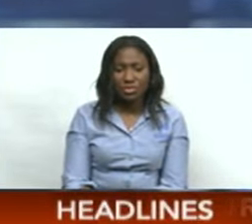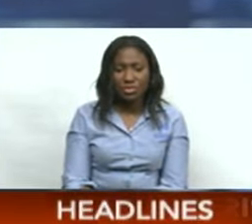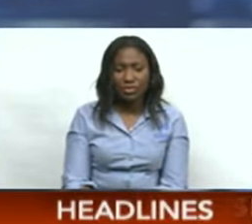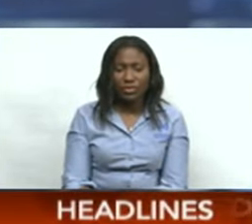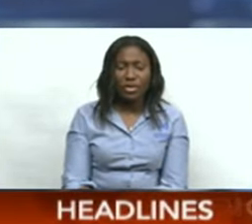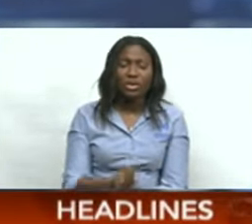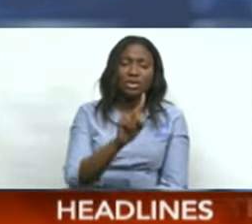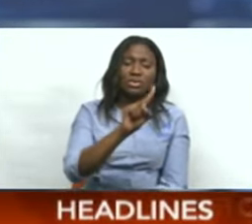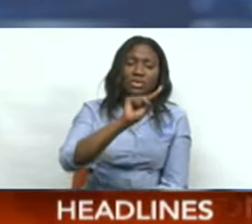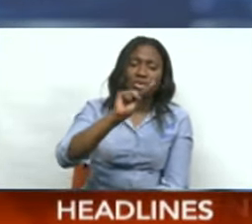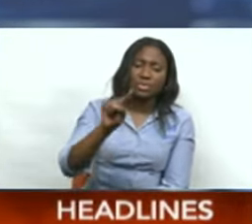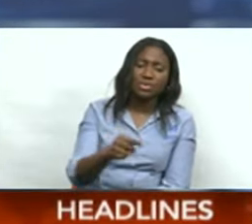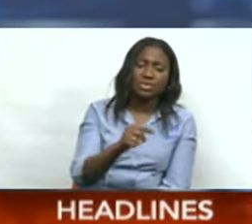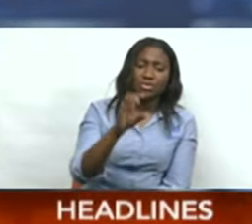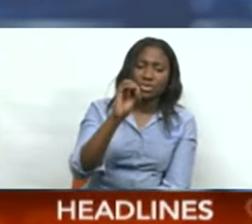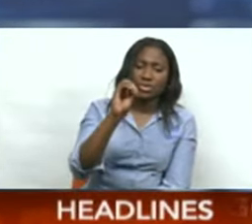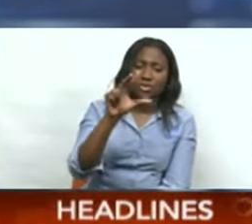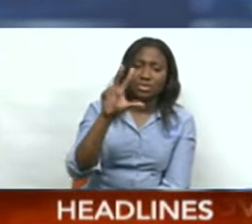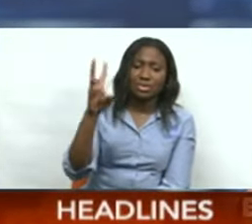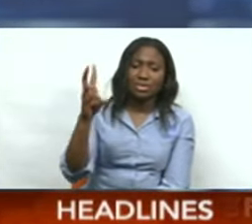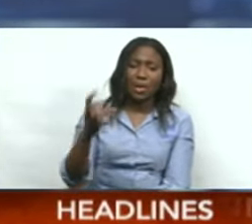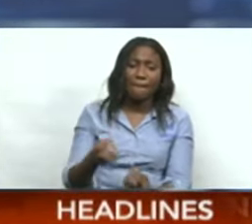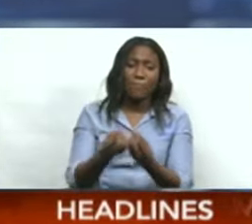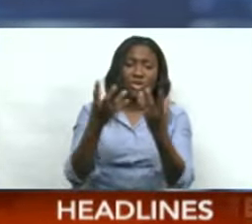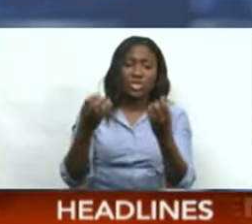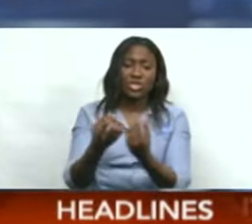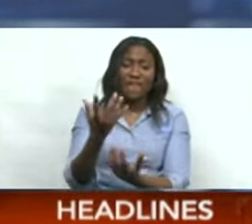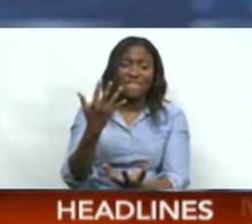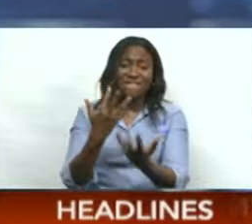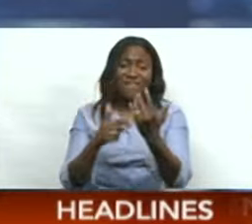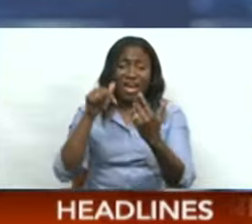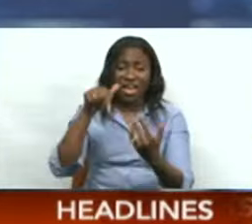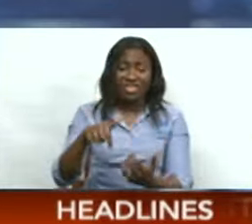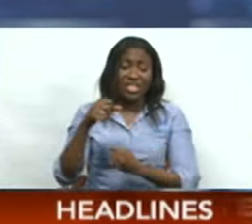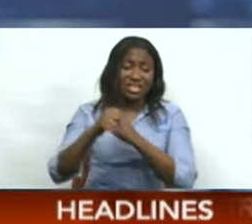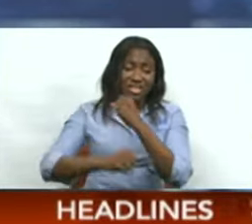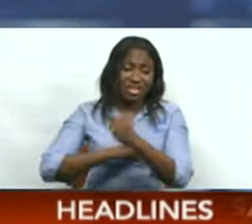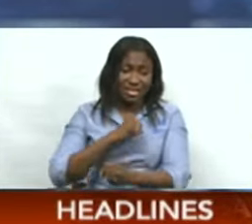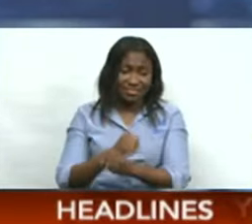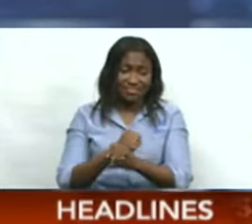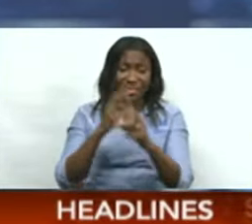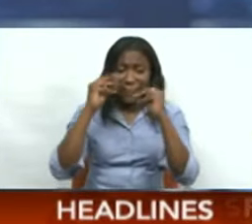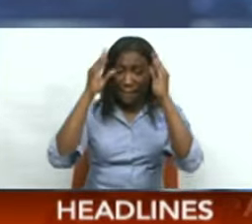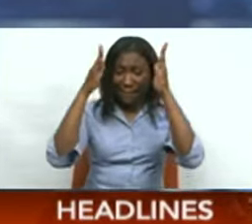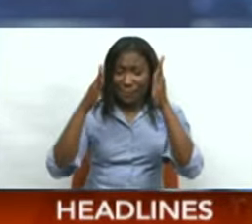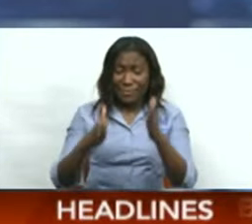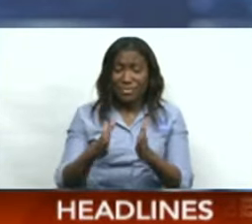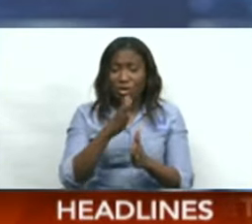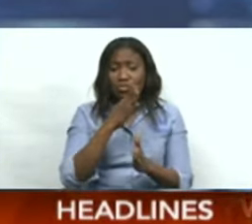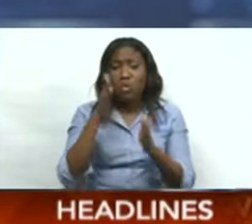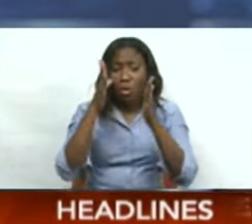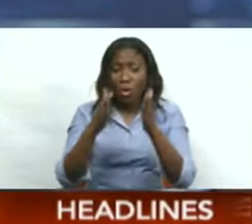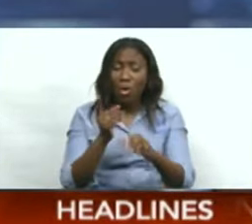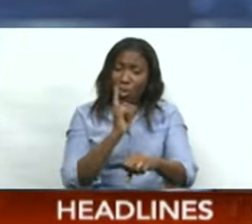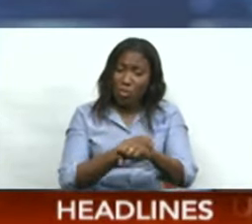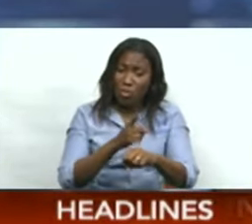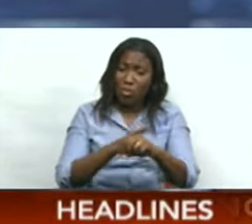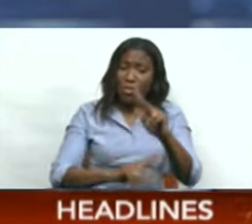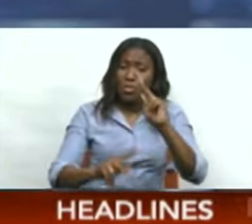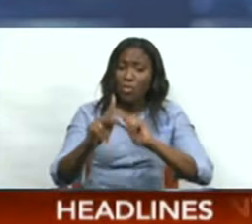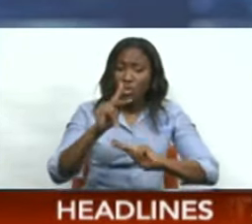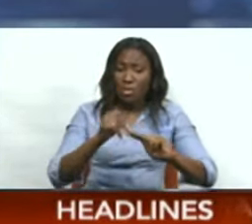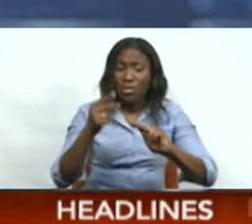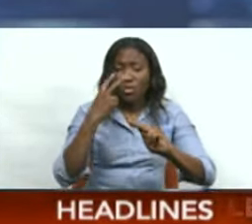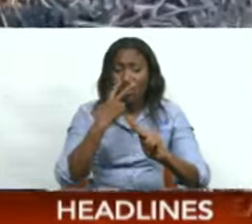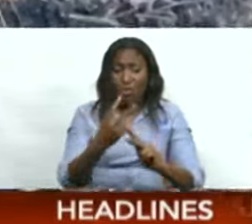1,036 bushfires recorded this year thus far, Agriculture Minister Qasem Hussain is urging the public to watch for displaced and